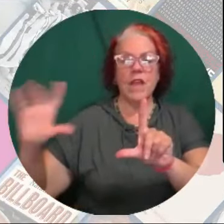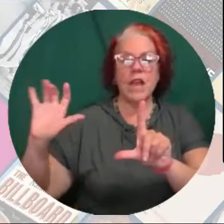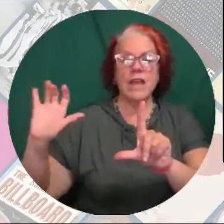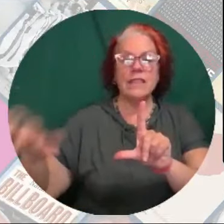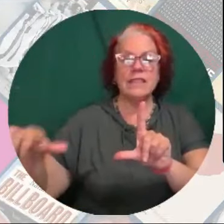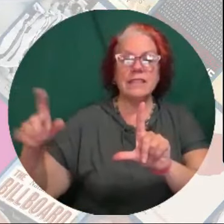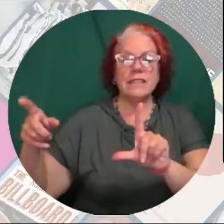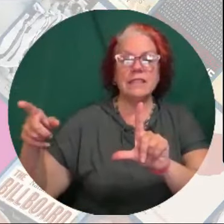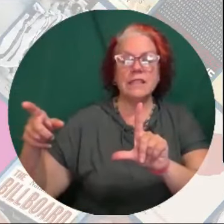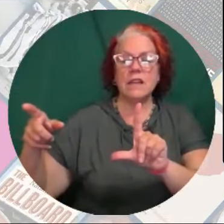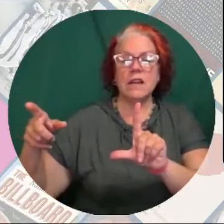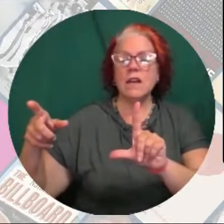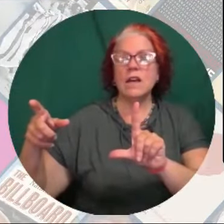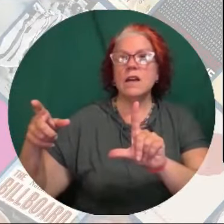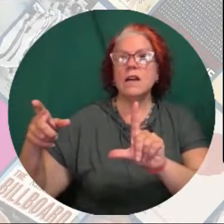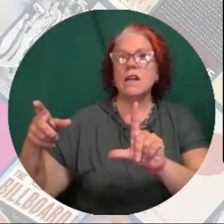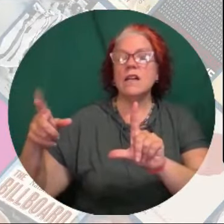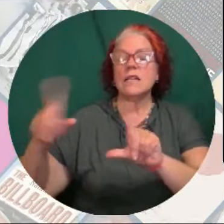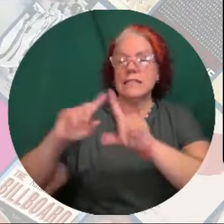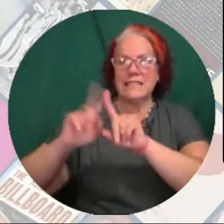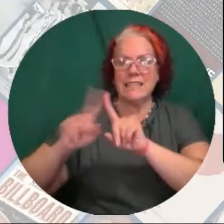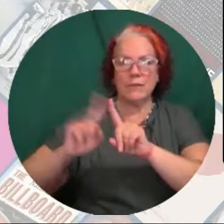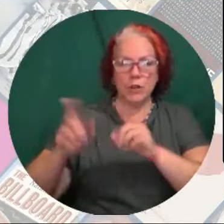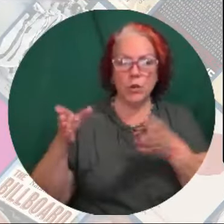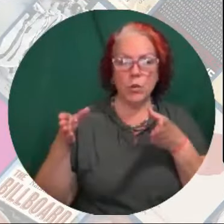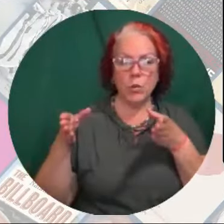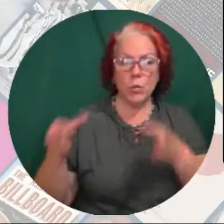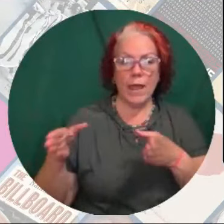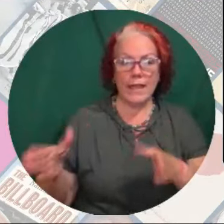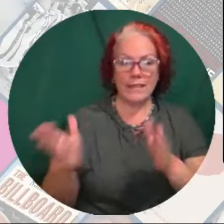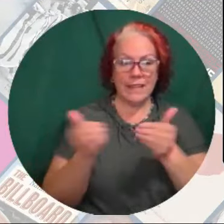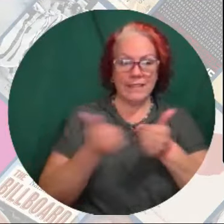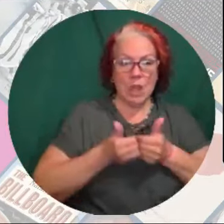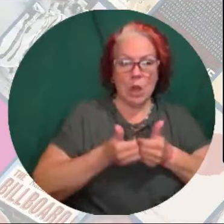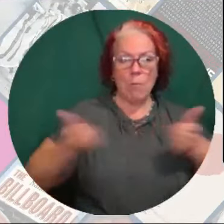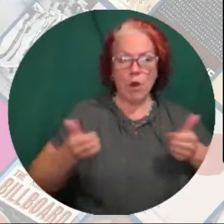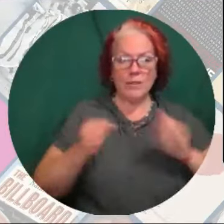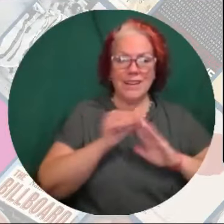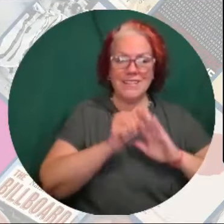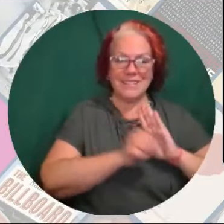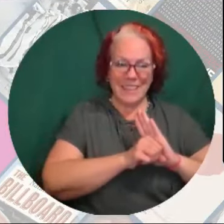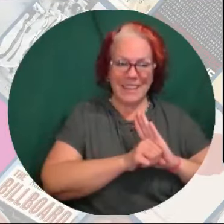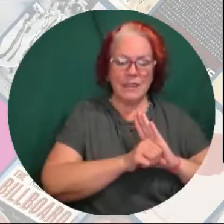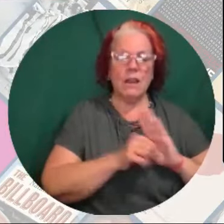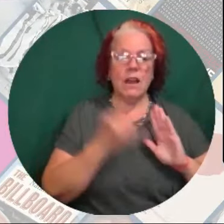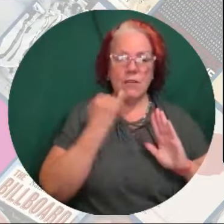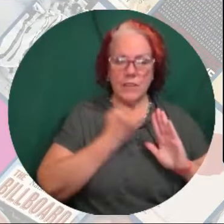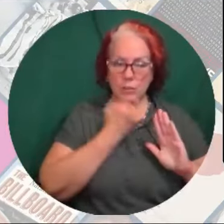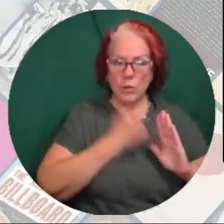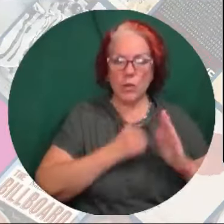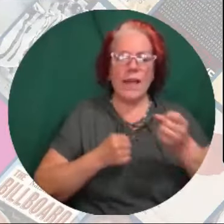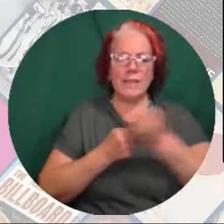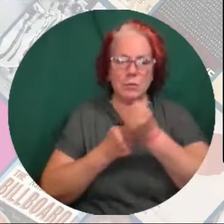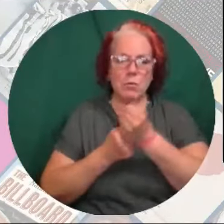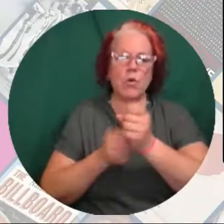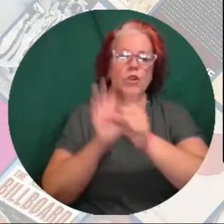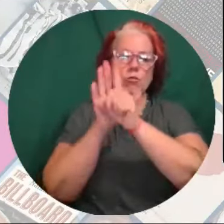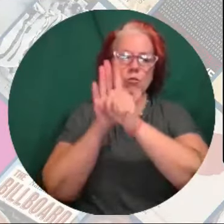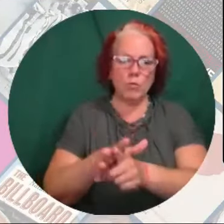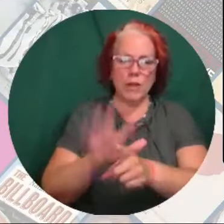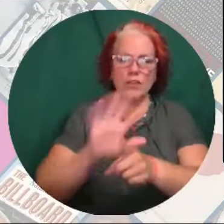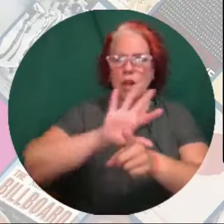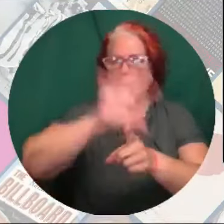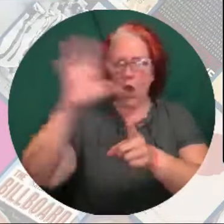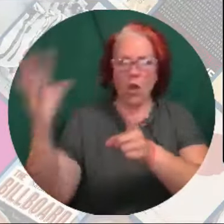different ways that the apartheid state of Israel has supported repression around the globe.